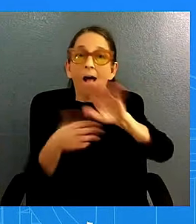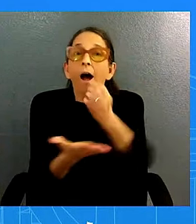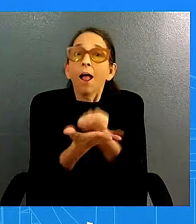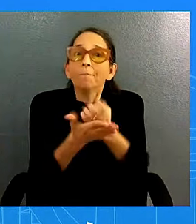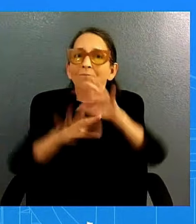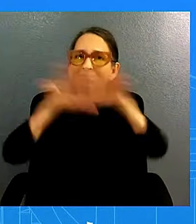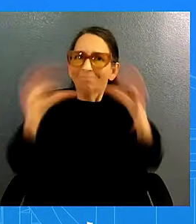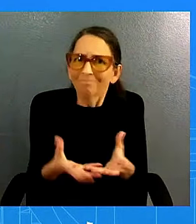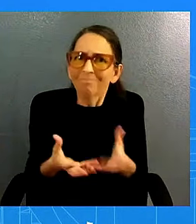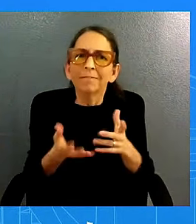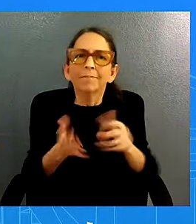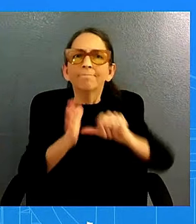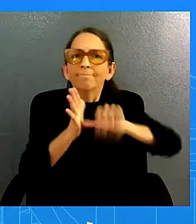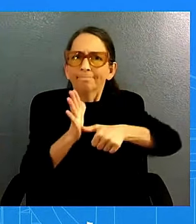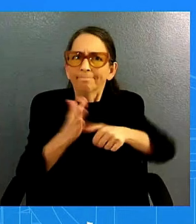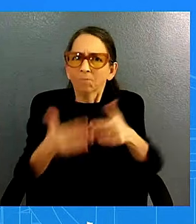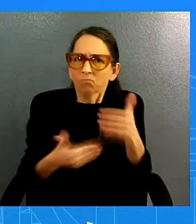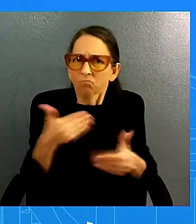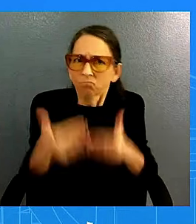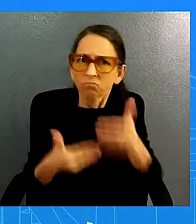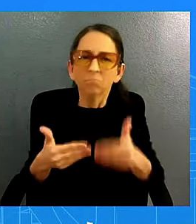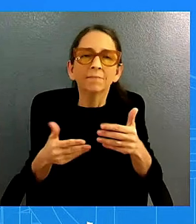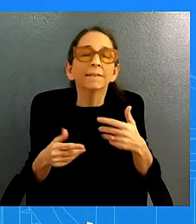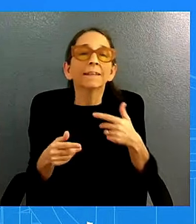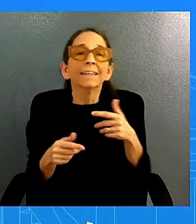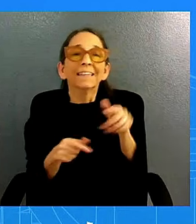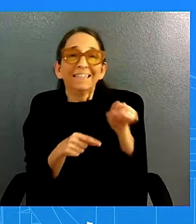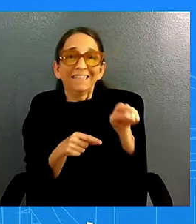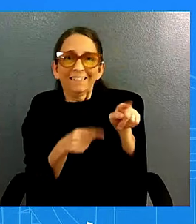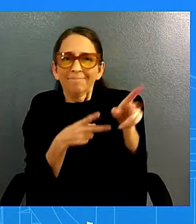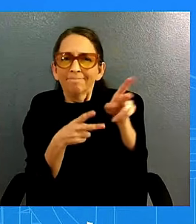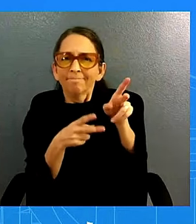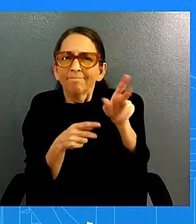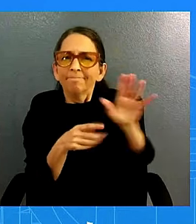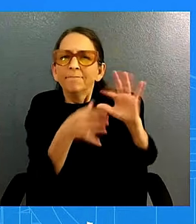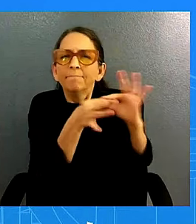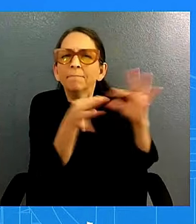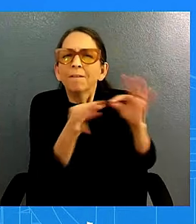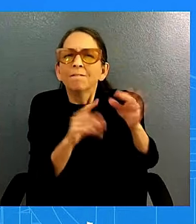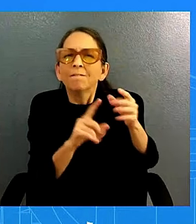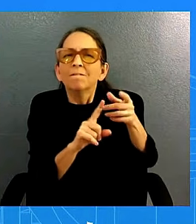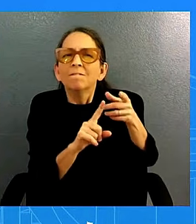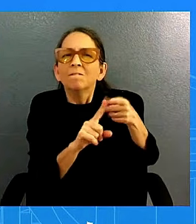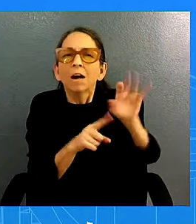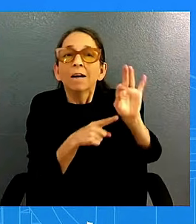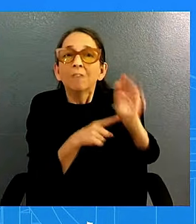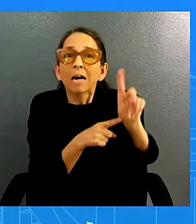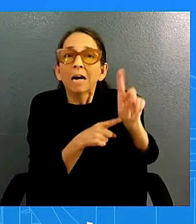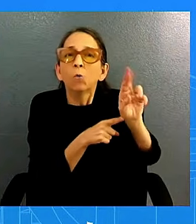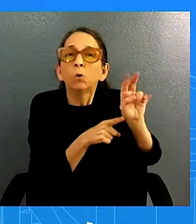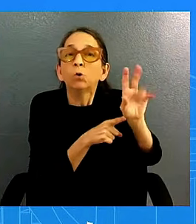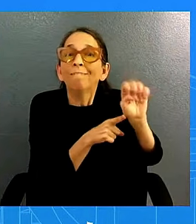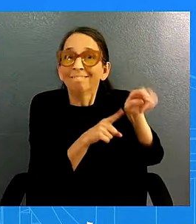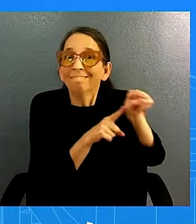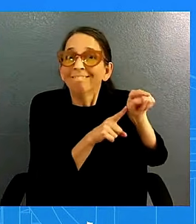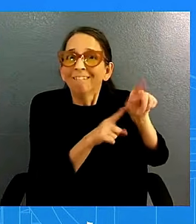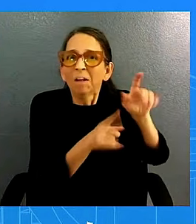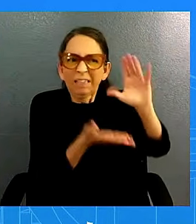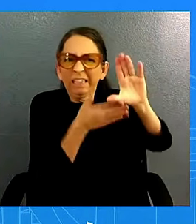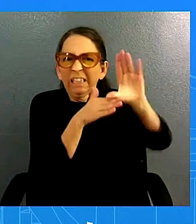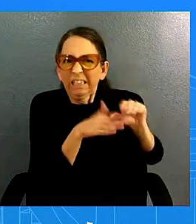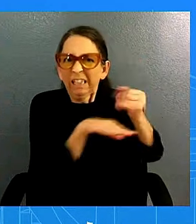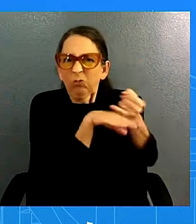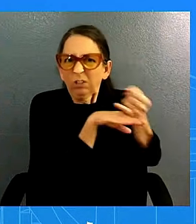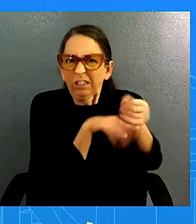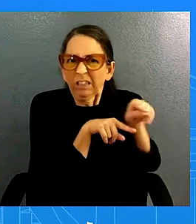the federal reserve yesterday to lower the benchmark interest rate they control an action that will help lower the borrowing cost for